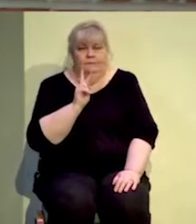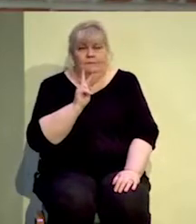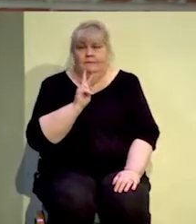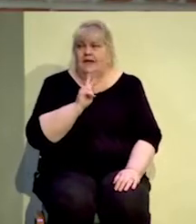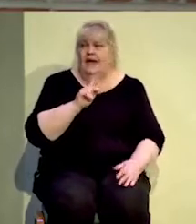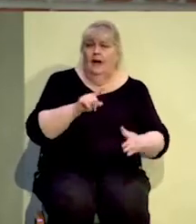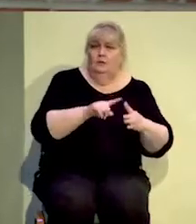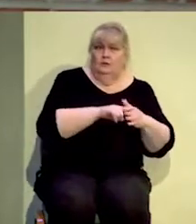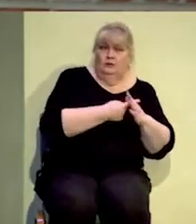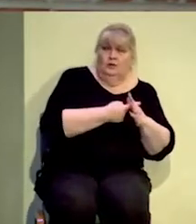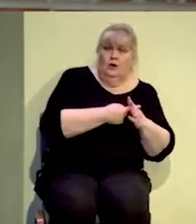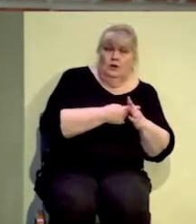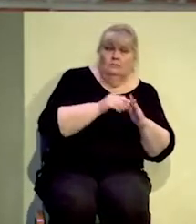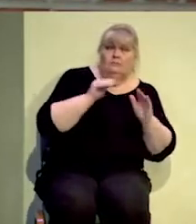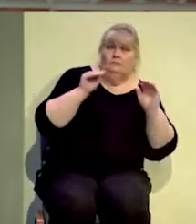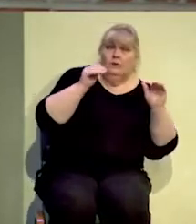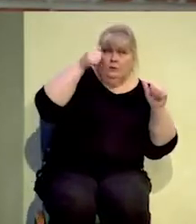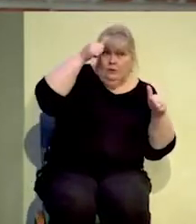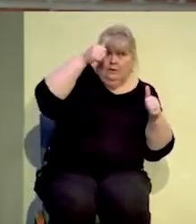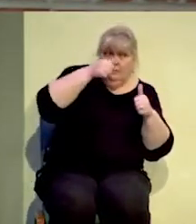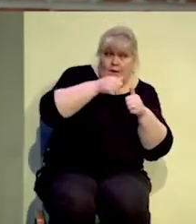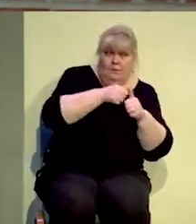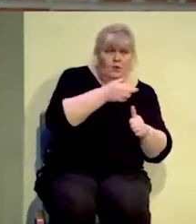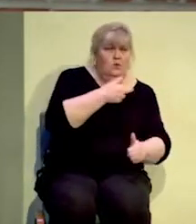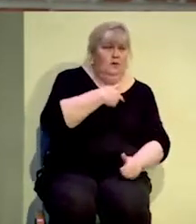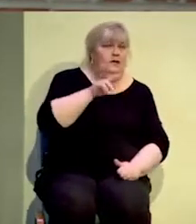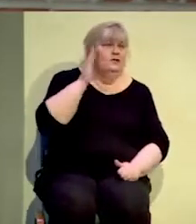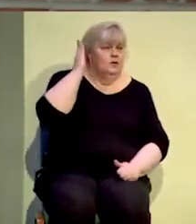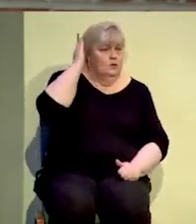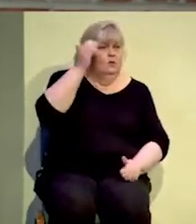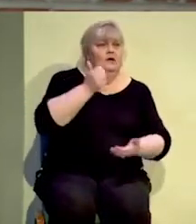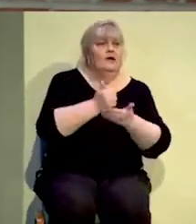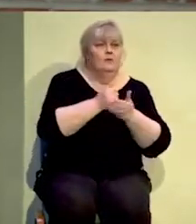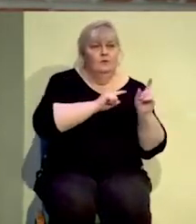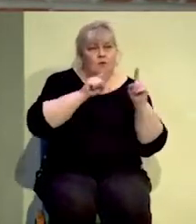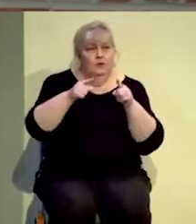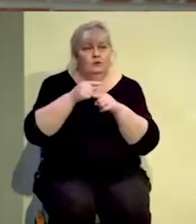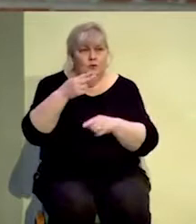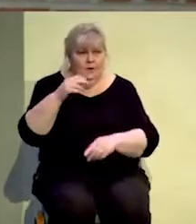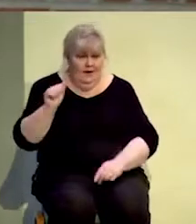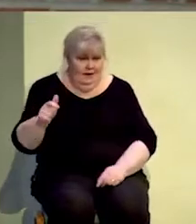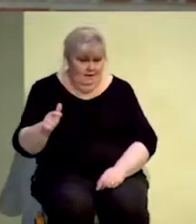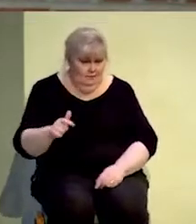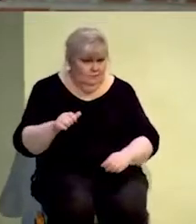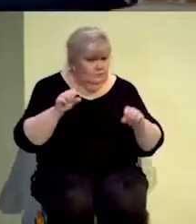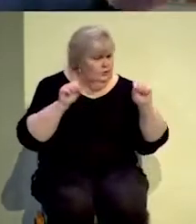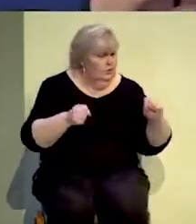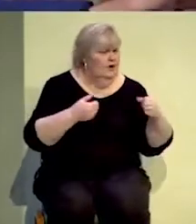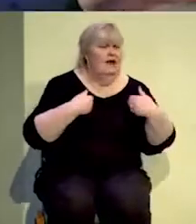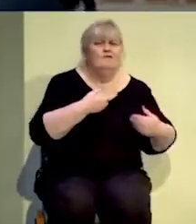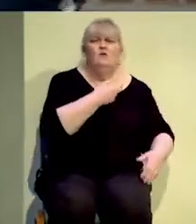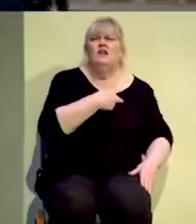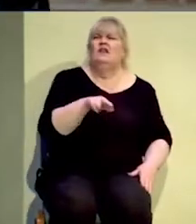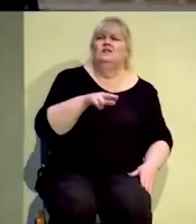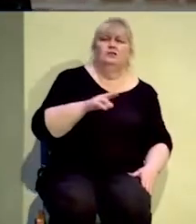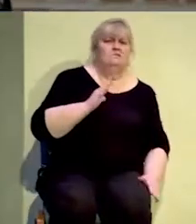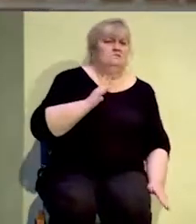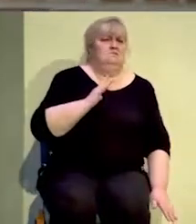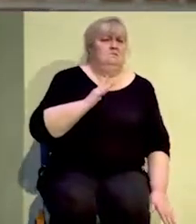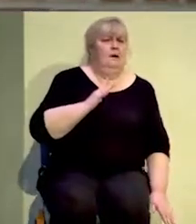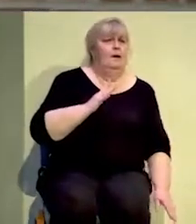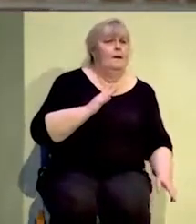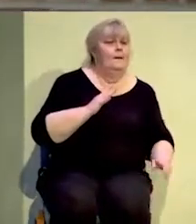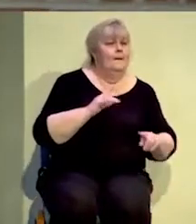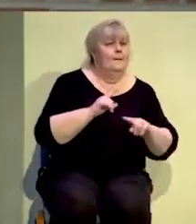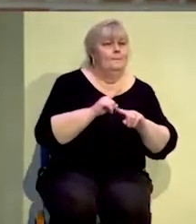of the sermon by simply reminding you that religion will send you to hell. You can be the most religious person in North Alabama.